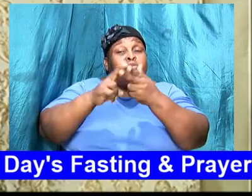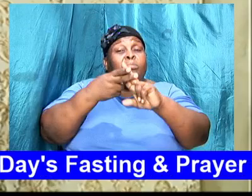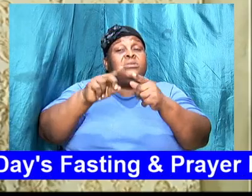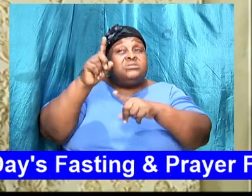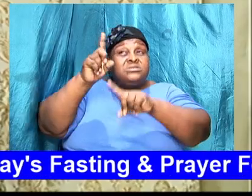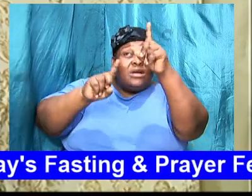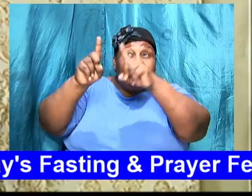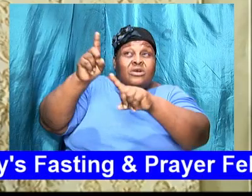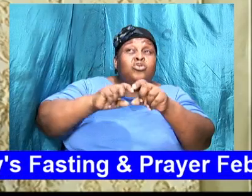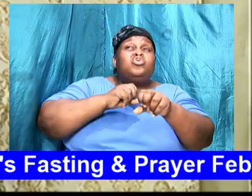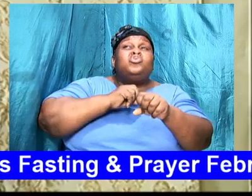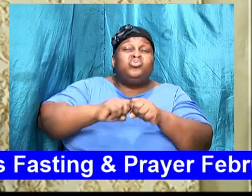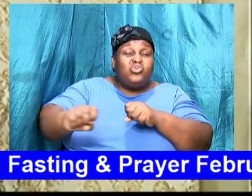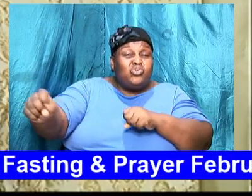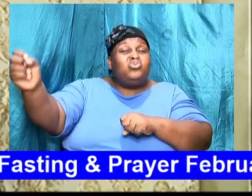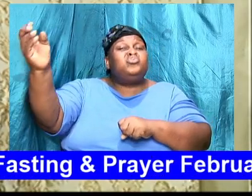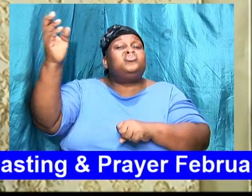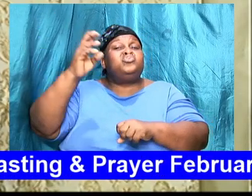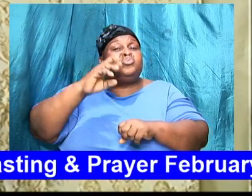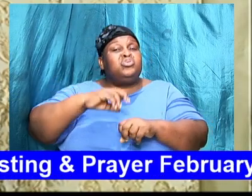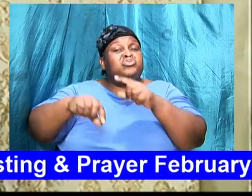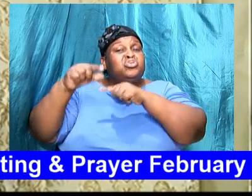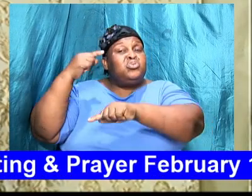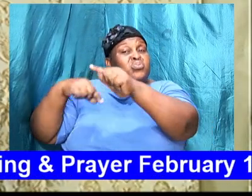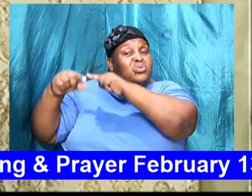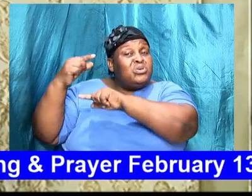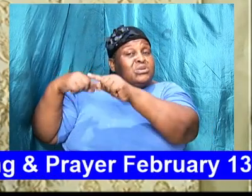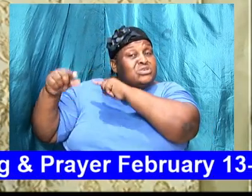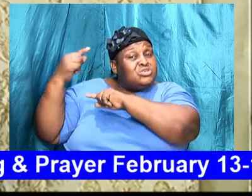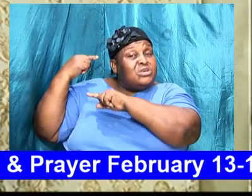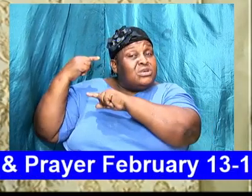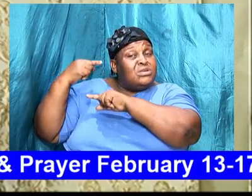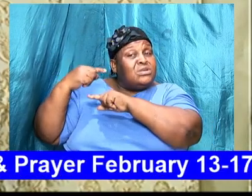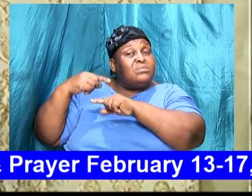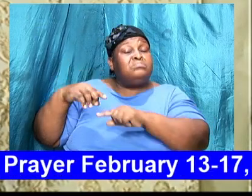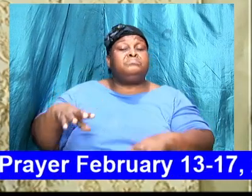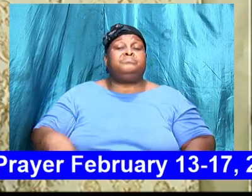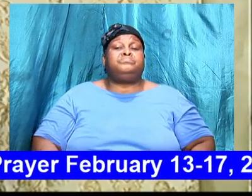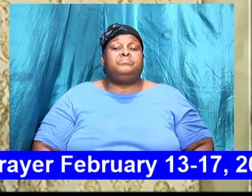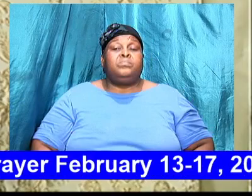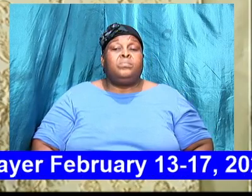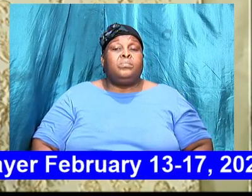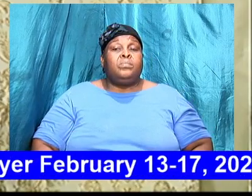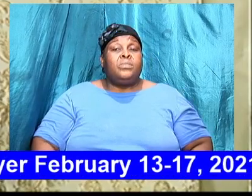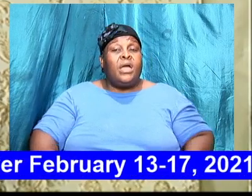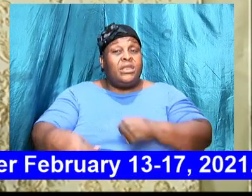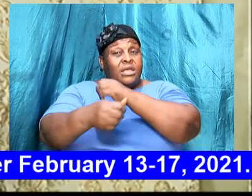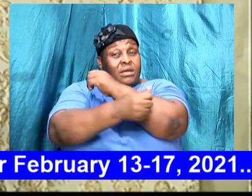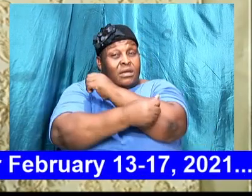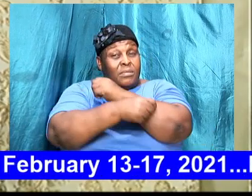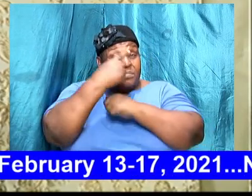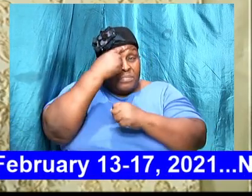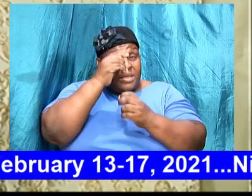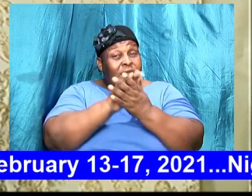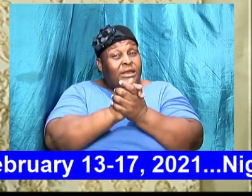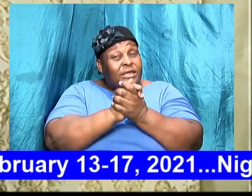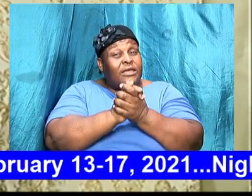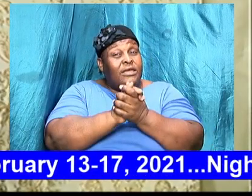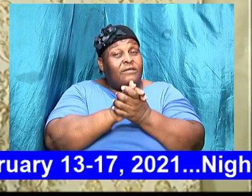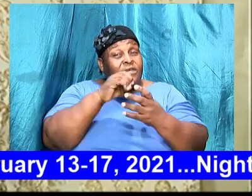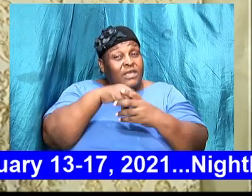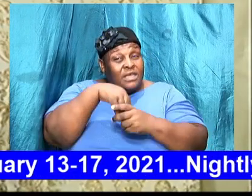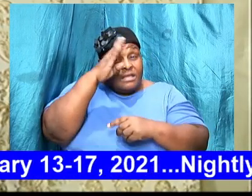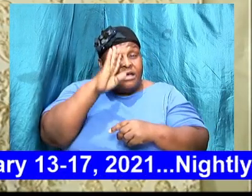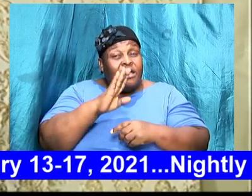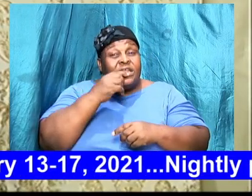so shall your descendants be and the Bible said verse 6 and he believed in the Lord and he counted to